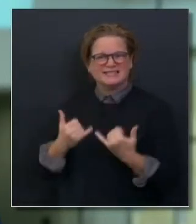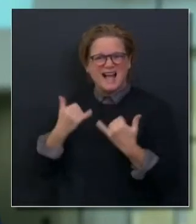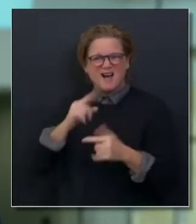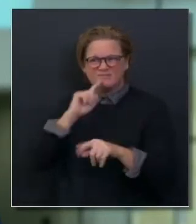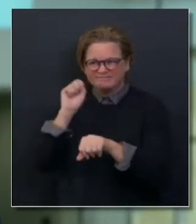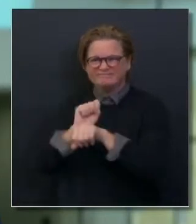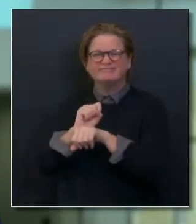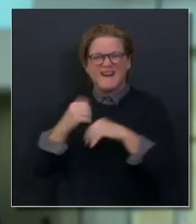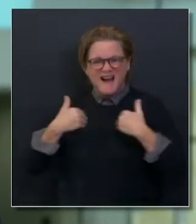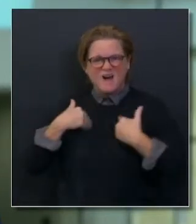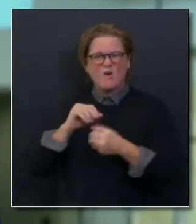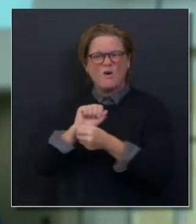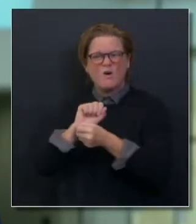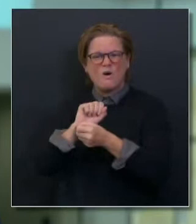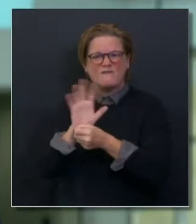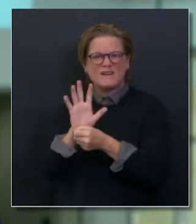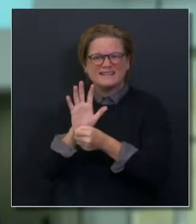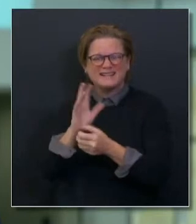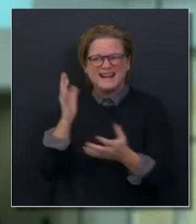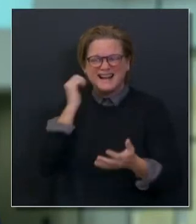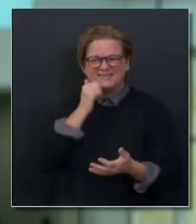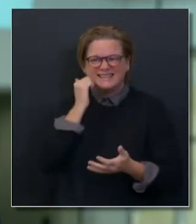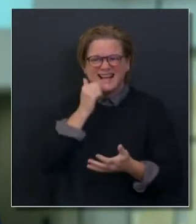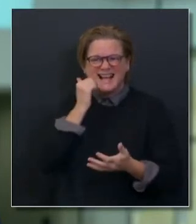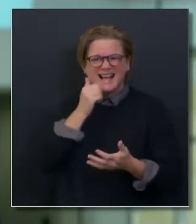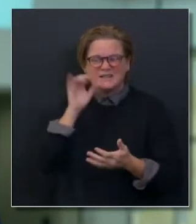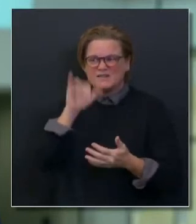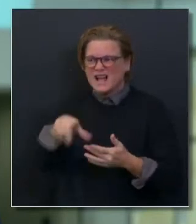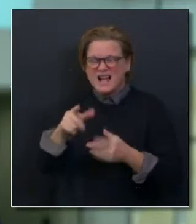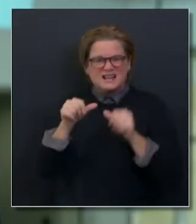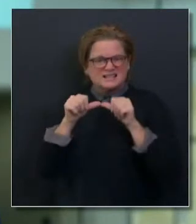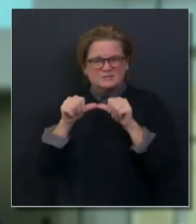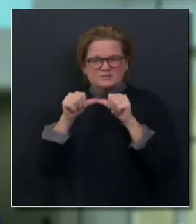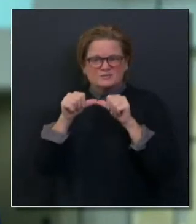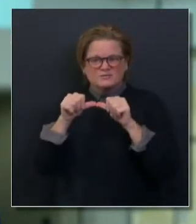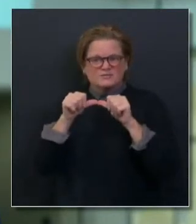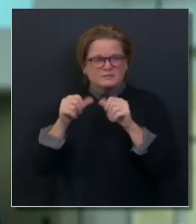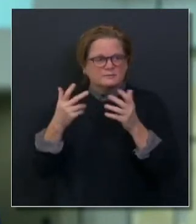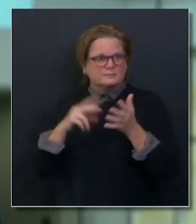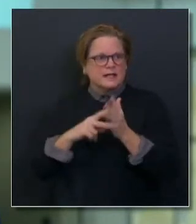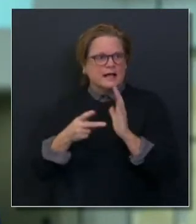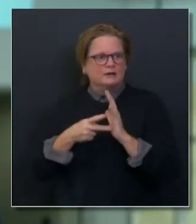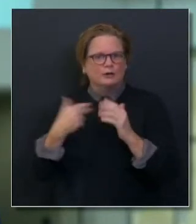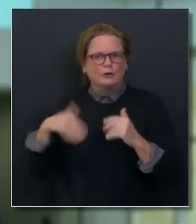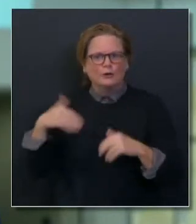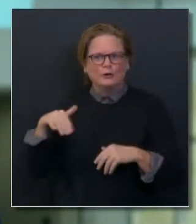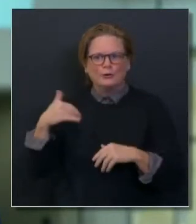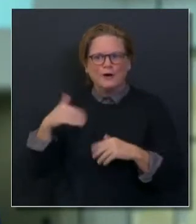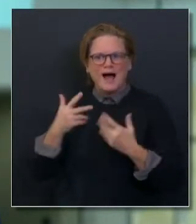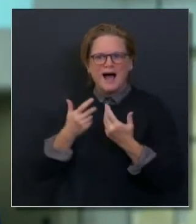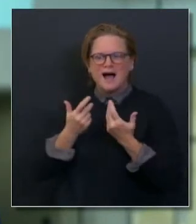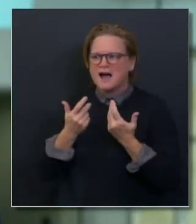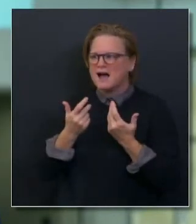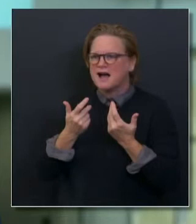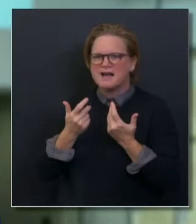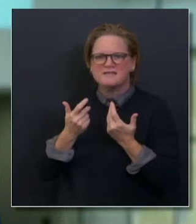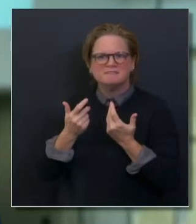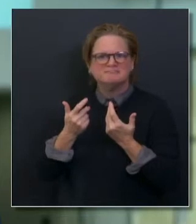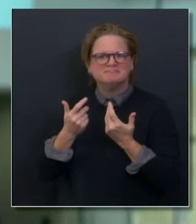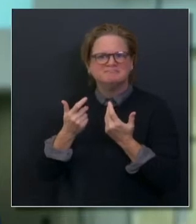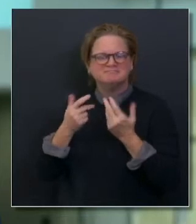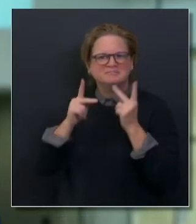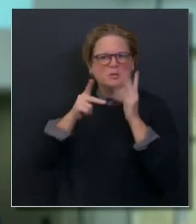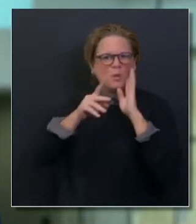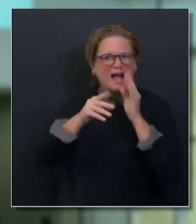hospitals will be facing, the amount of people knocking on the front door with COVID to the emergency departments that need an